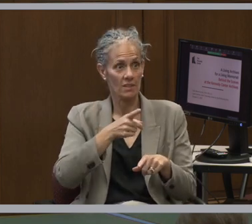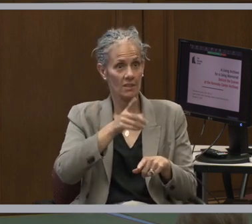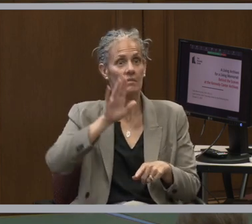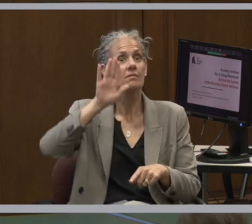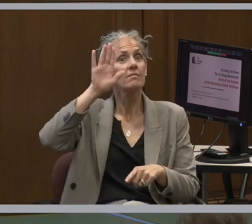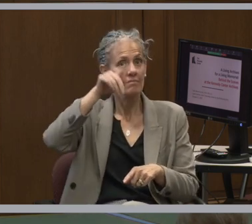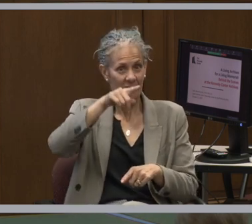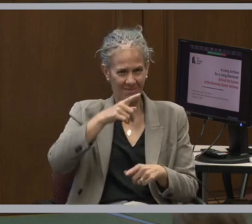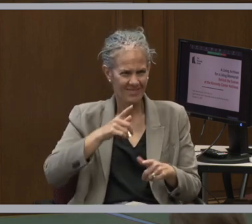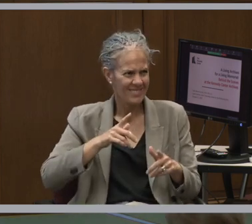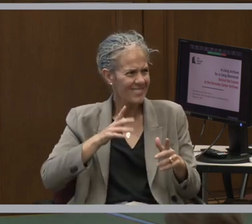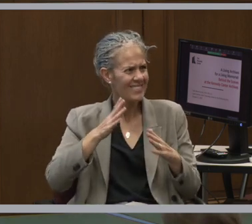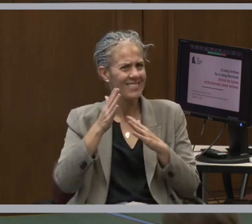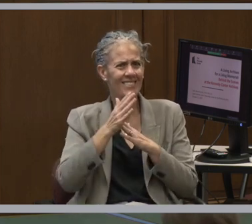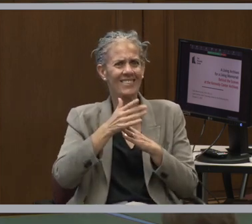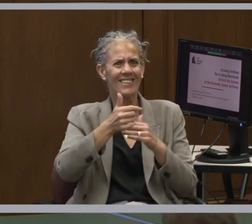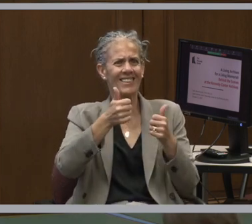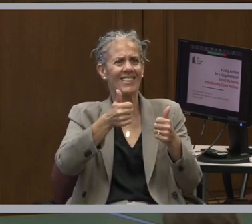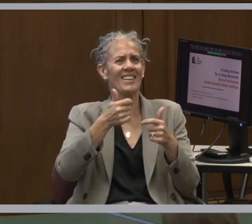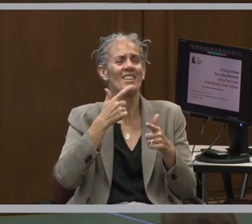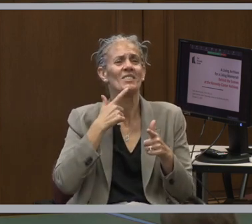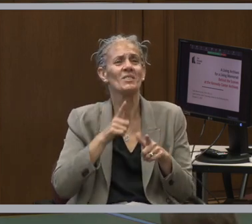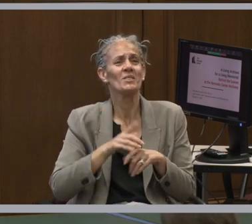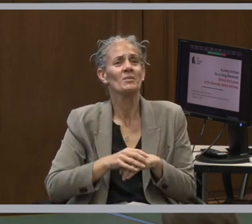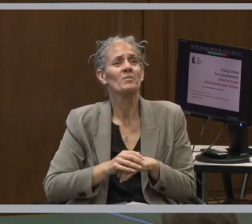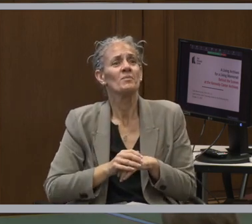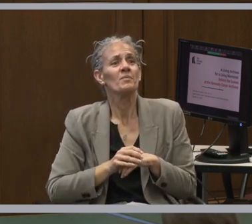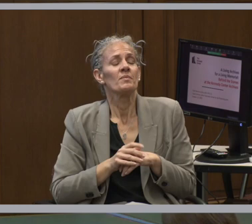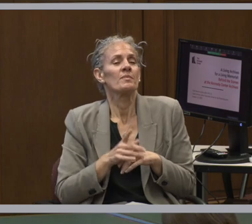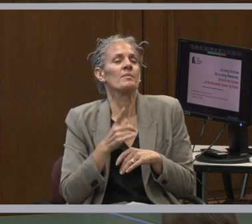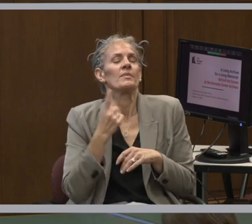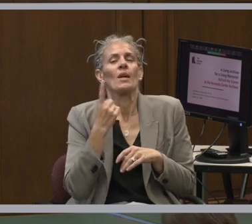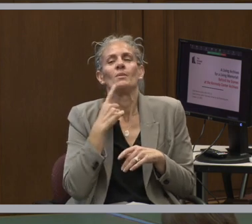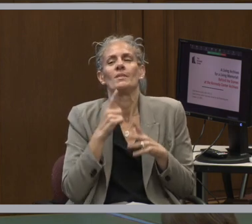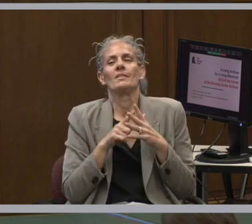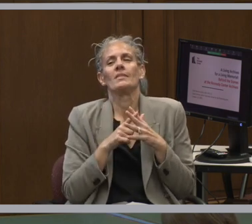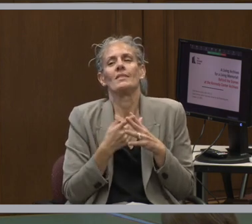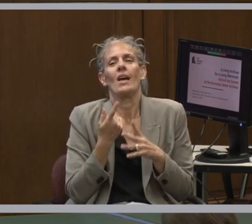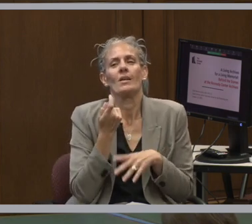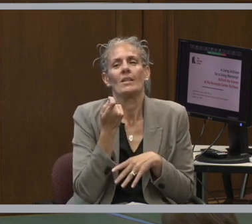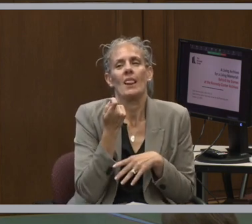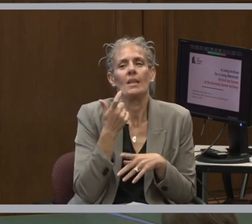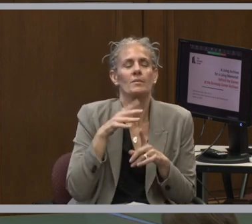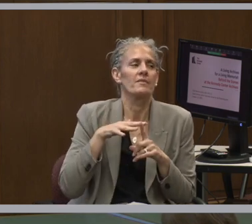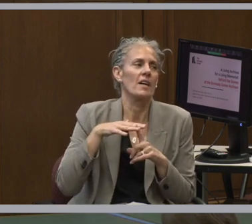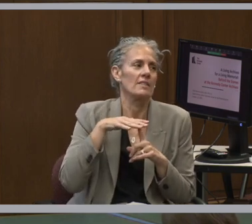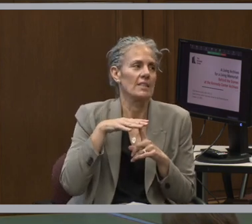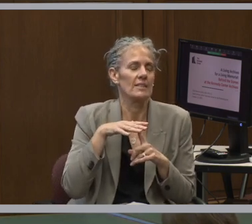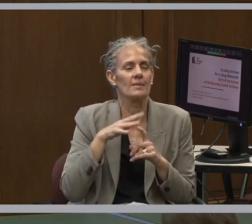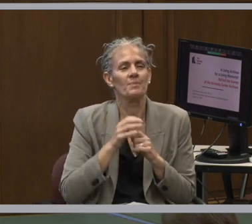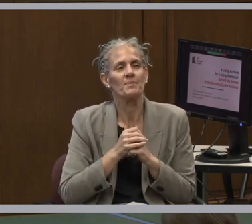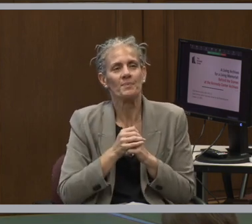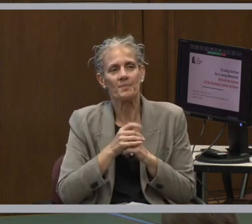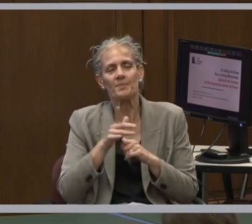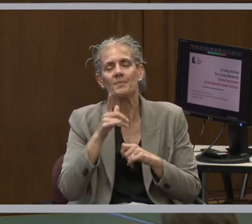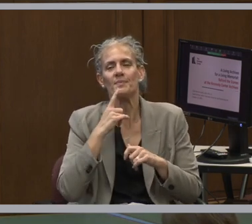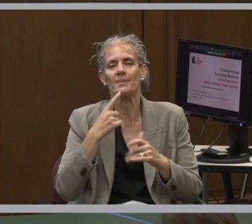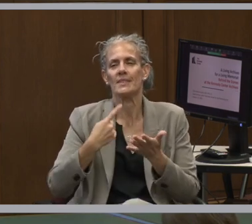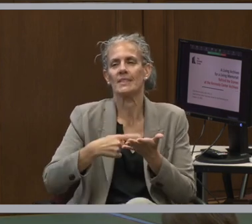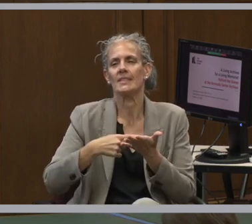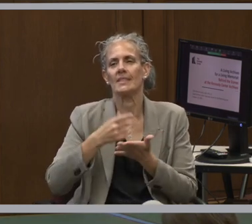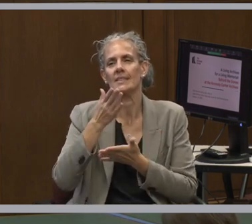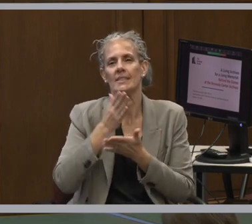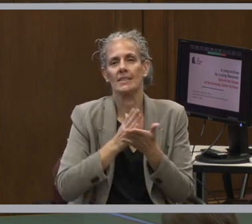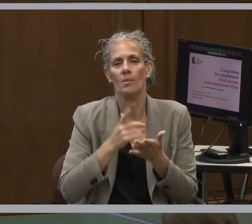Excellent. Awesome. All right. So, I always like to start with a little bit of context. I'll talk about some of the